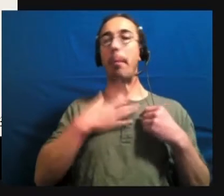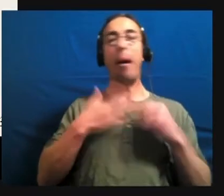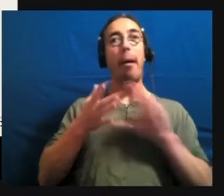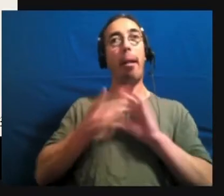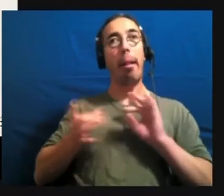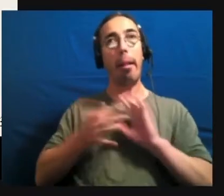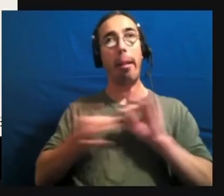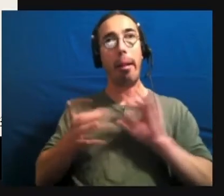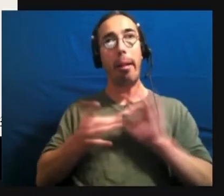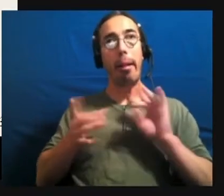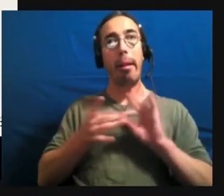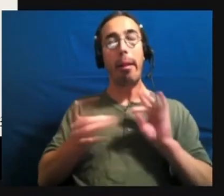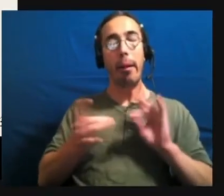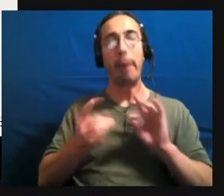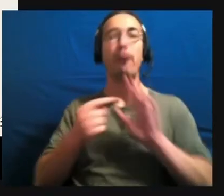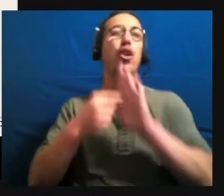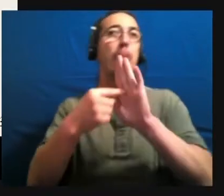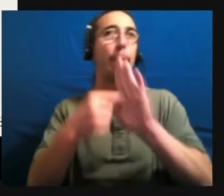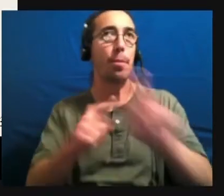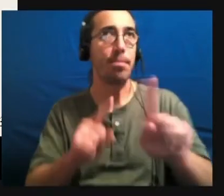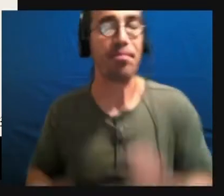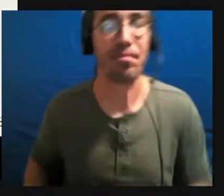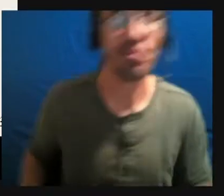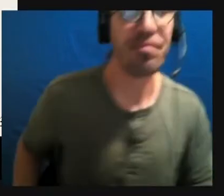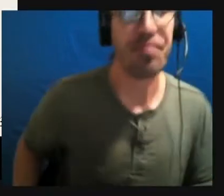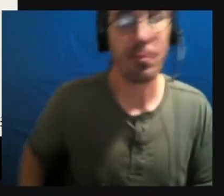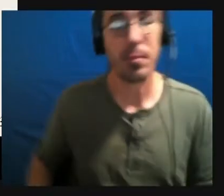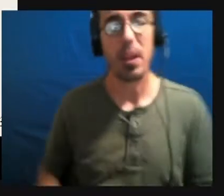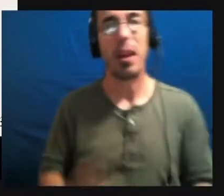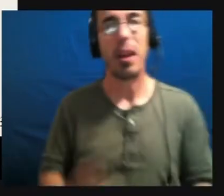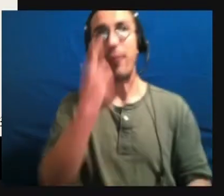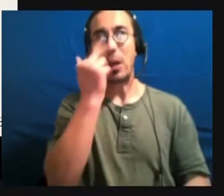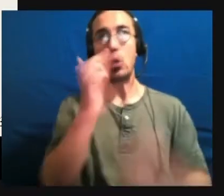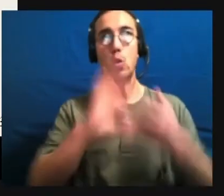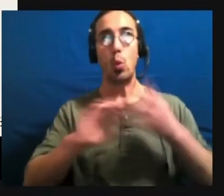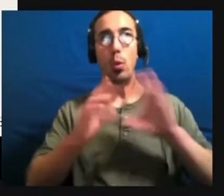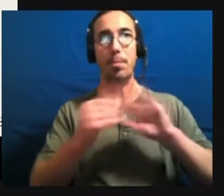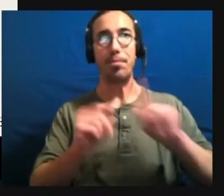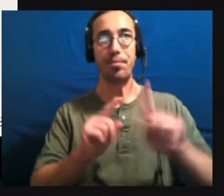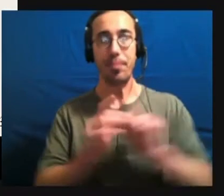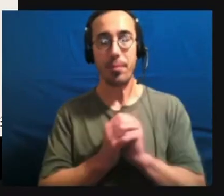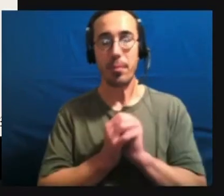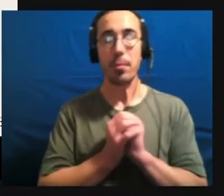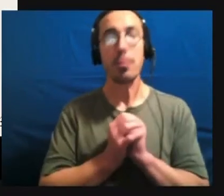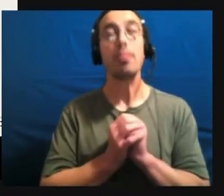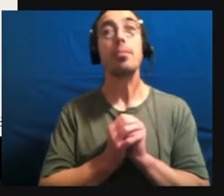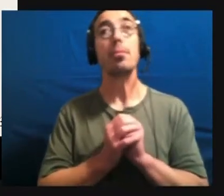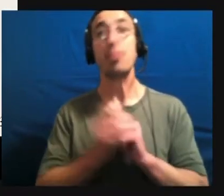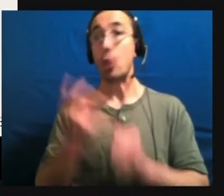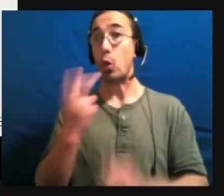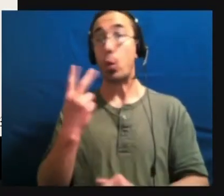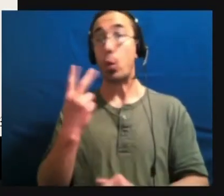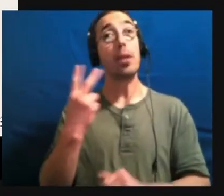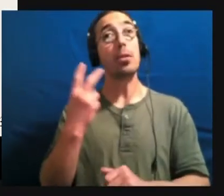literally. So I'll give you a quick example. This is kind of a funny story. Um, when we were first married,